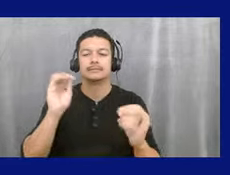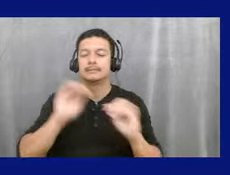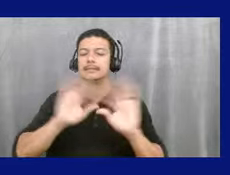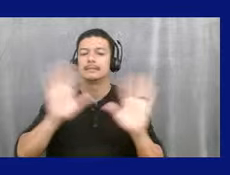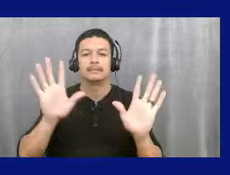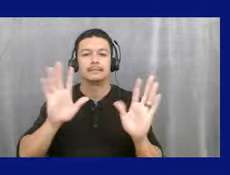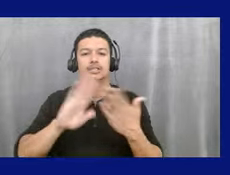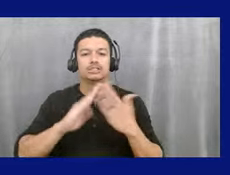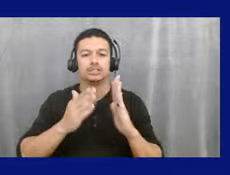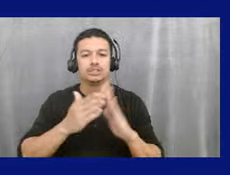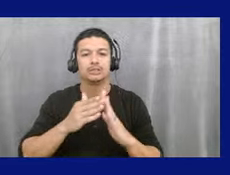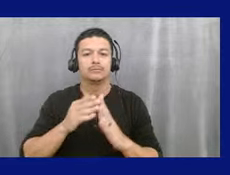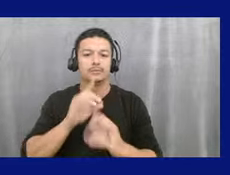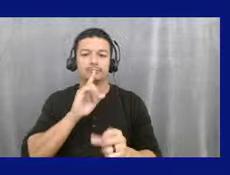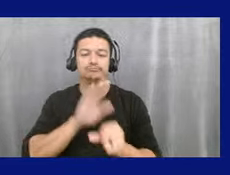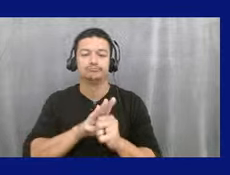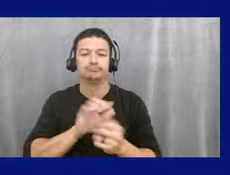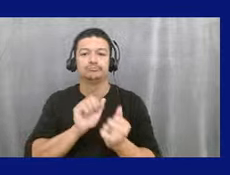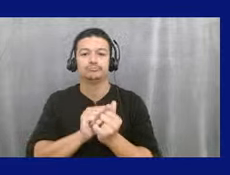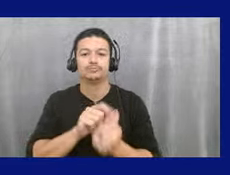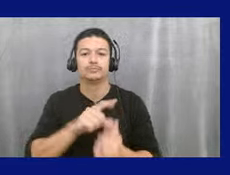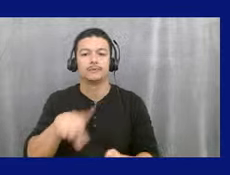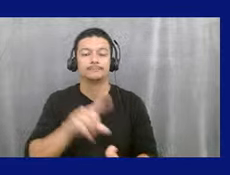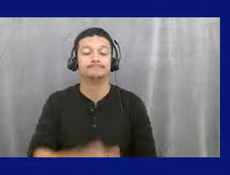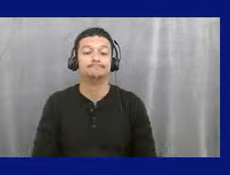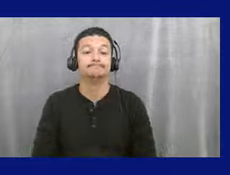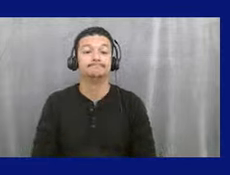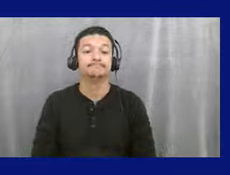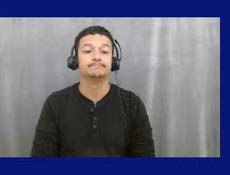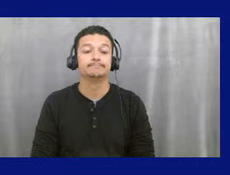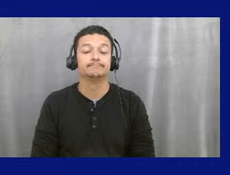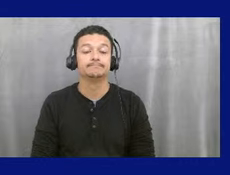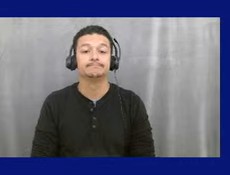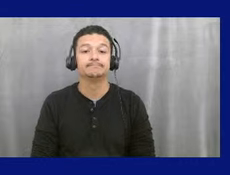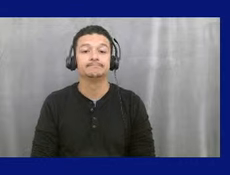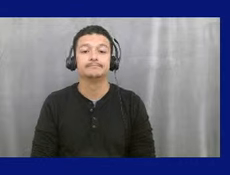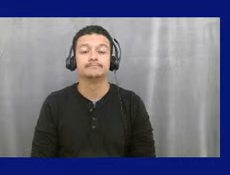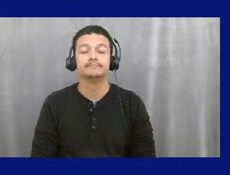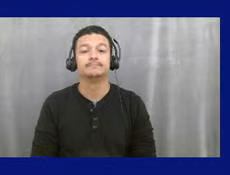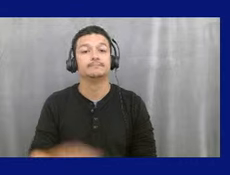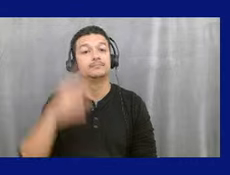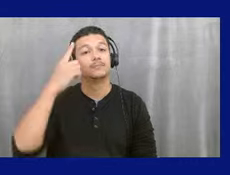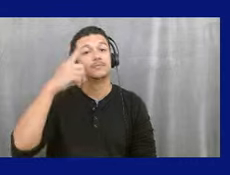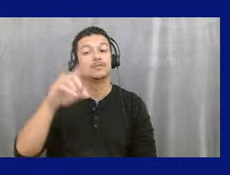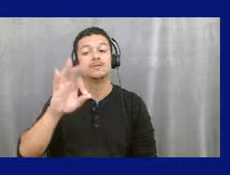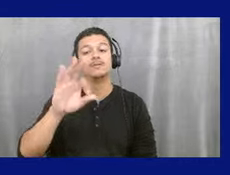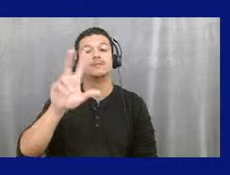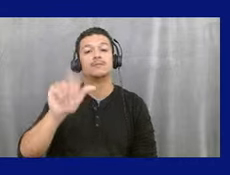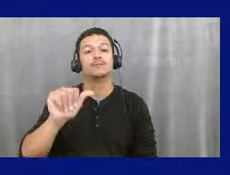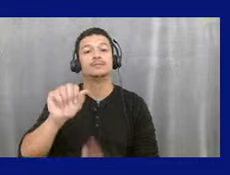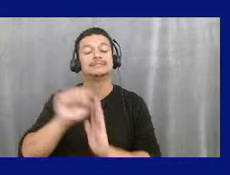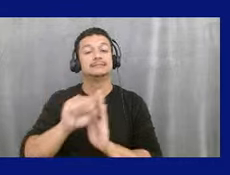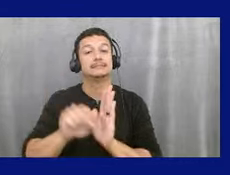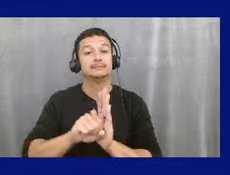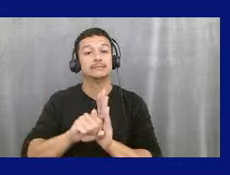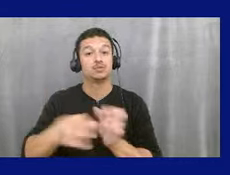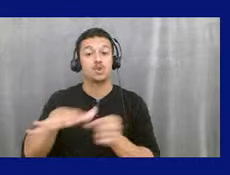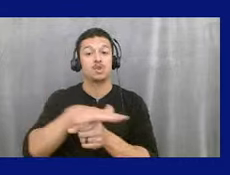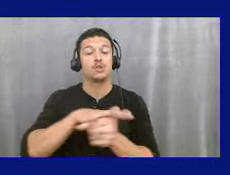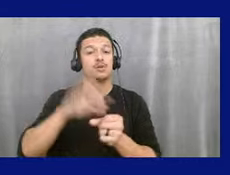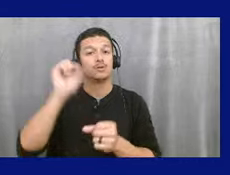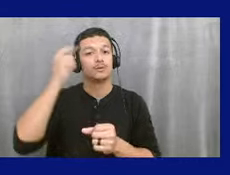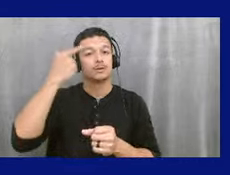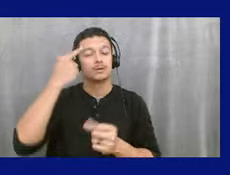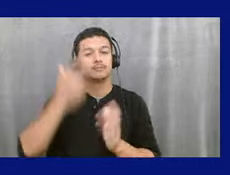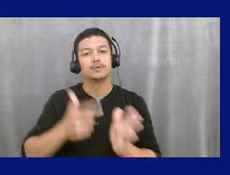elements. Per, um, Florida statue, the local government is required to evaluate the comprehensible